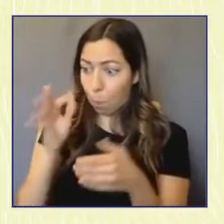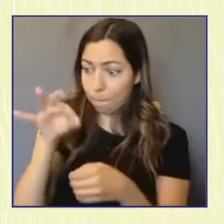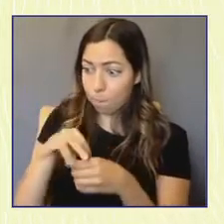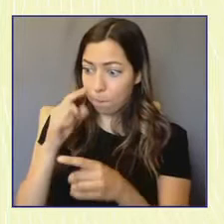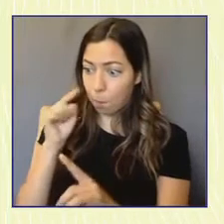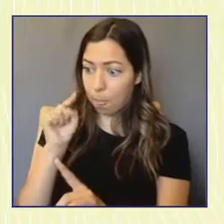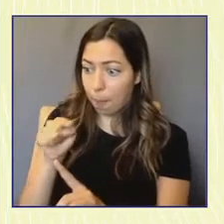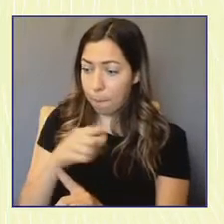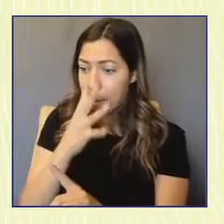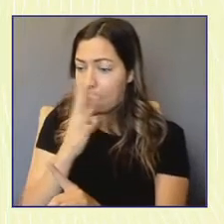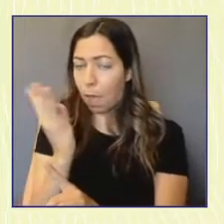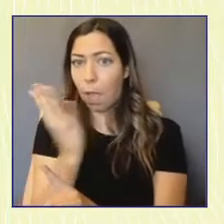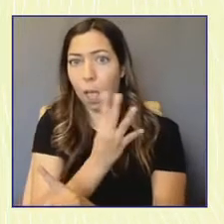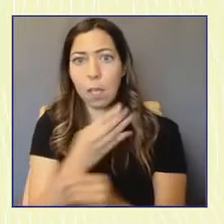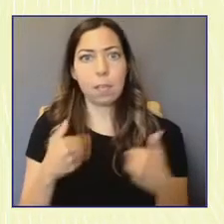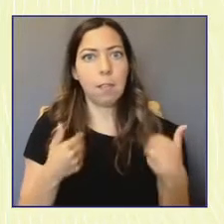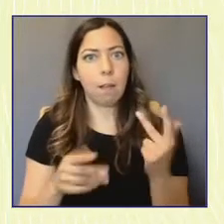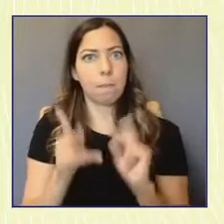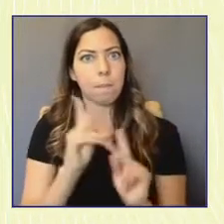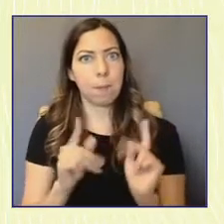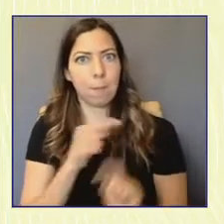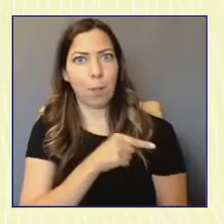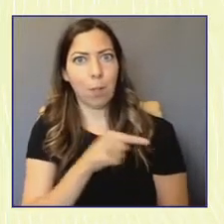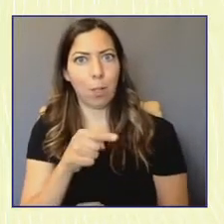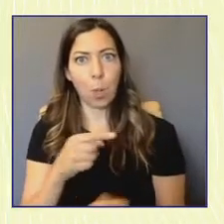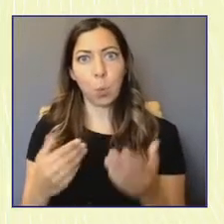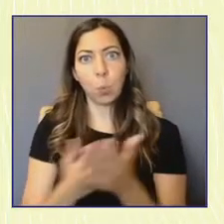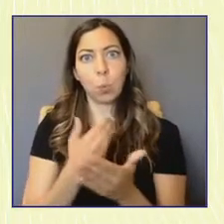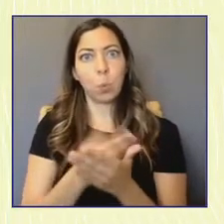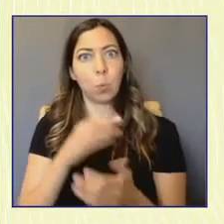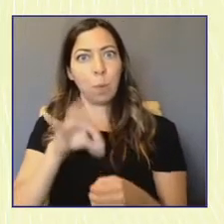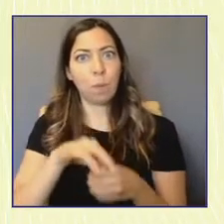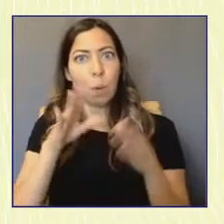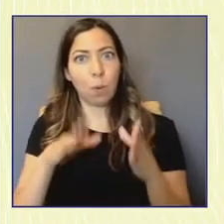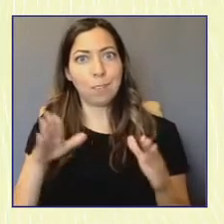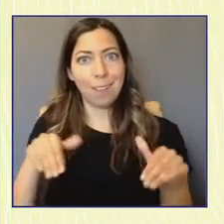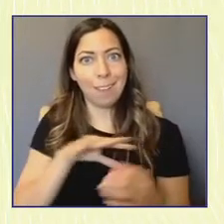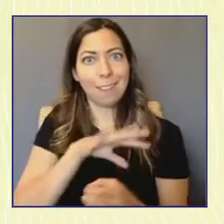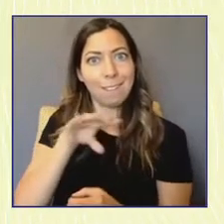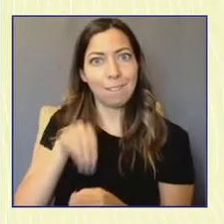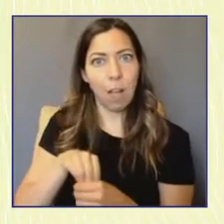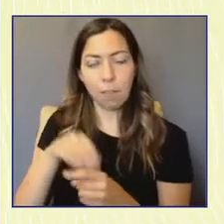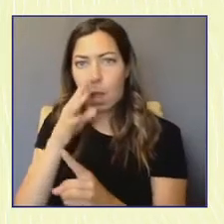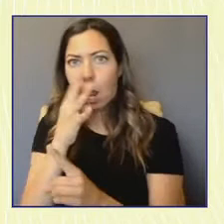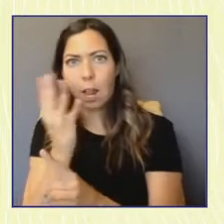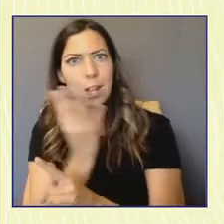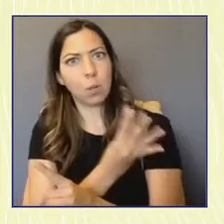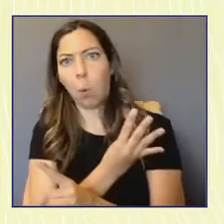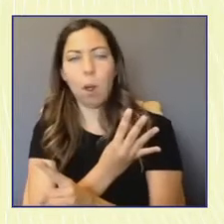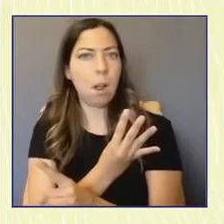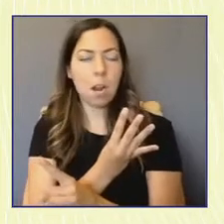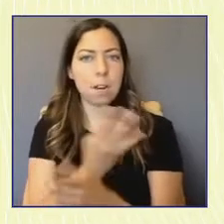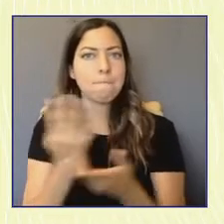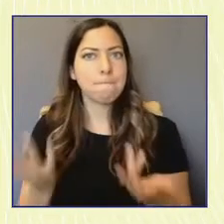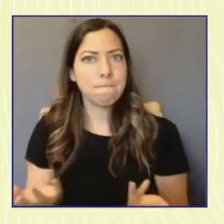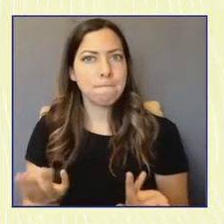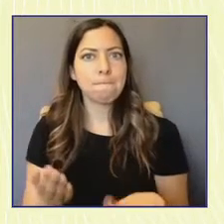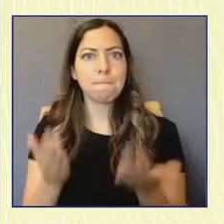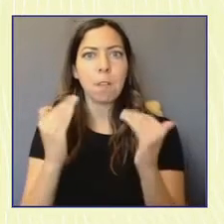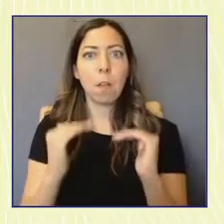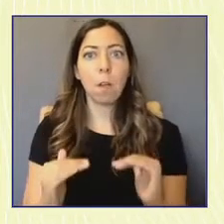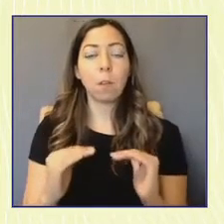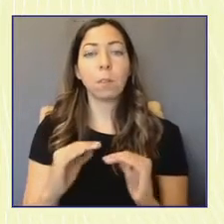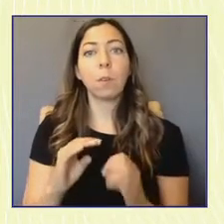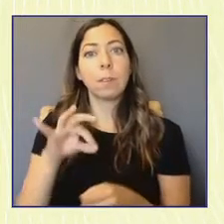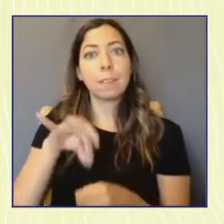neglecting a lot of young people that are new voters or haven't participated before. Another example is election administrators. They can